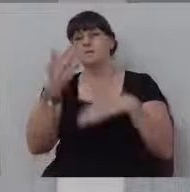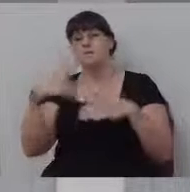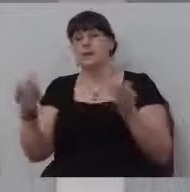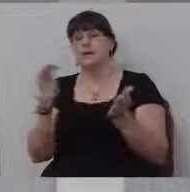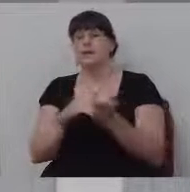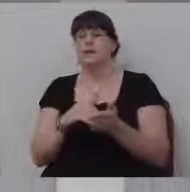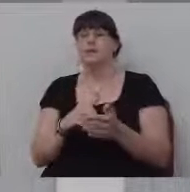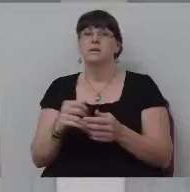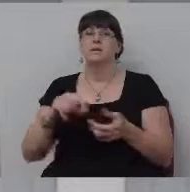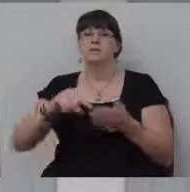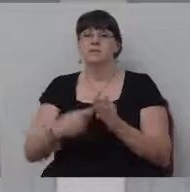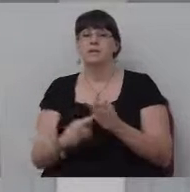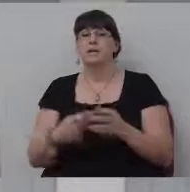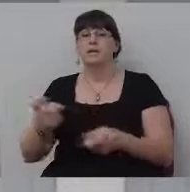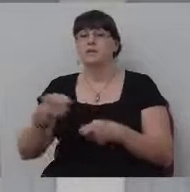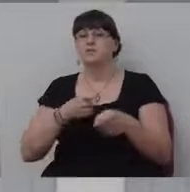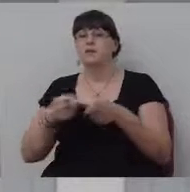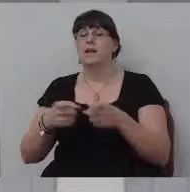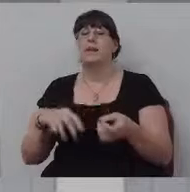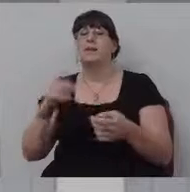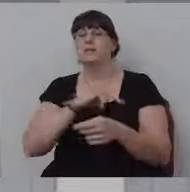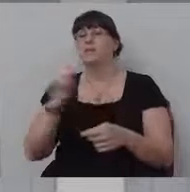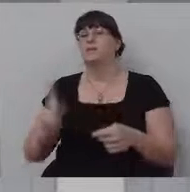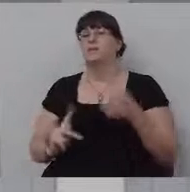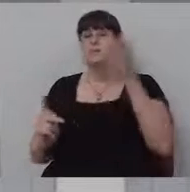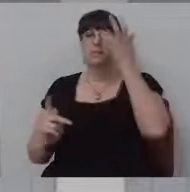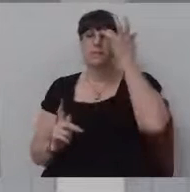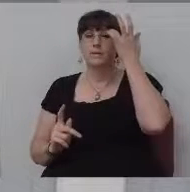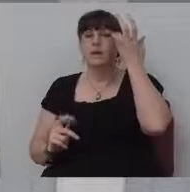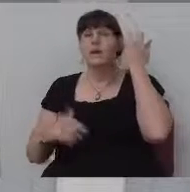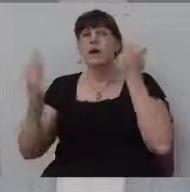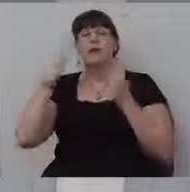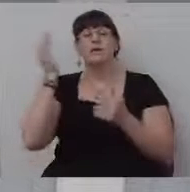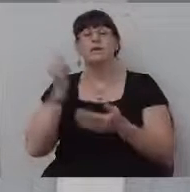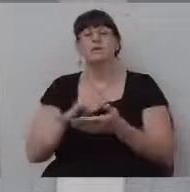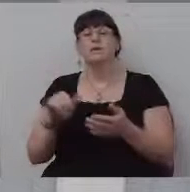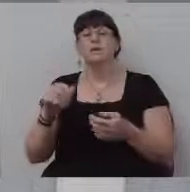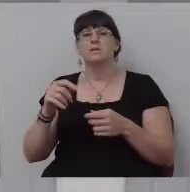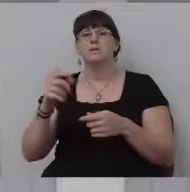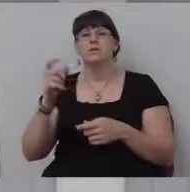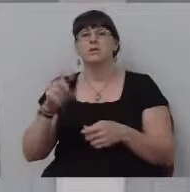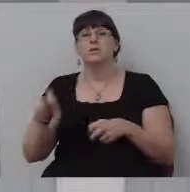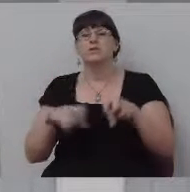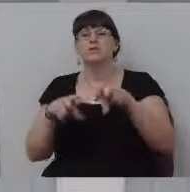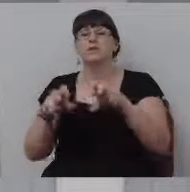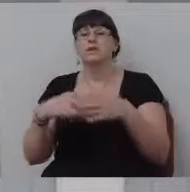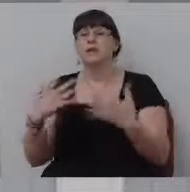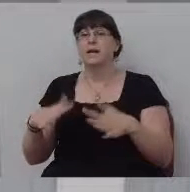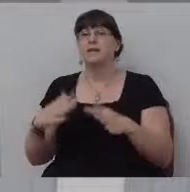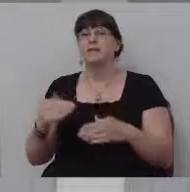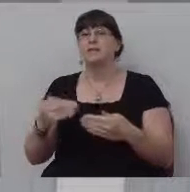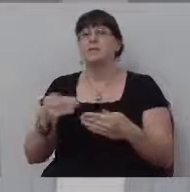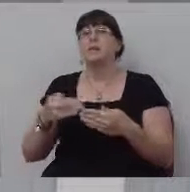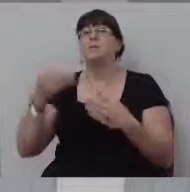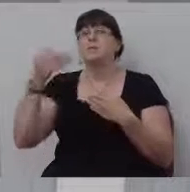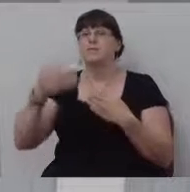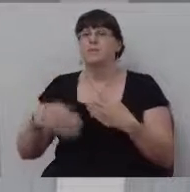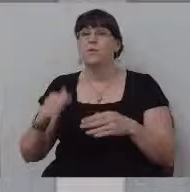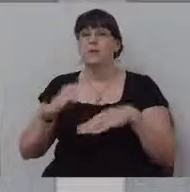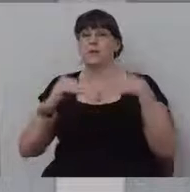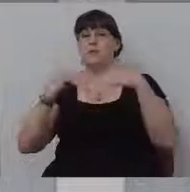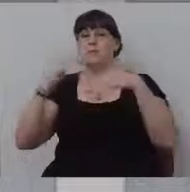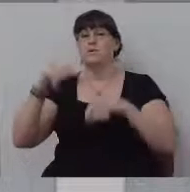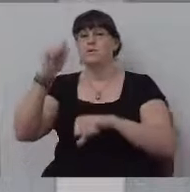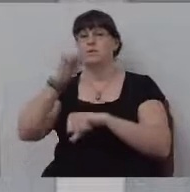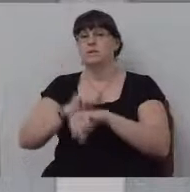his reign as the king. And I know that this journey ended before he ever built the temple, but I just want to ask